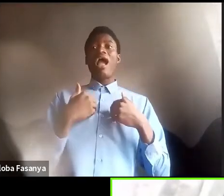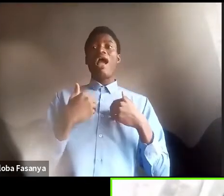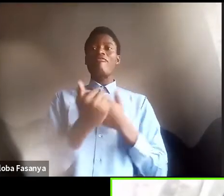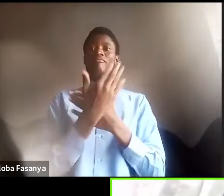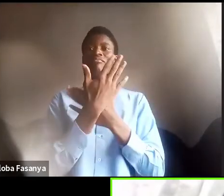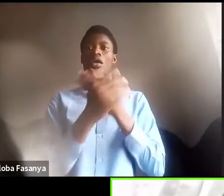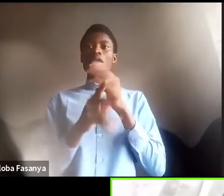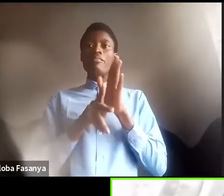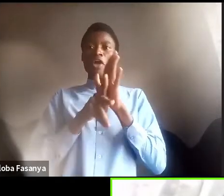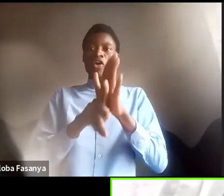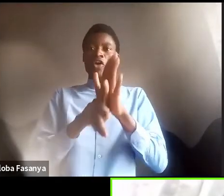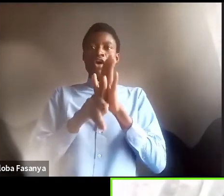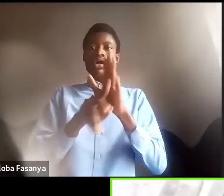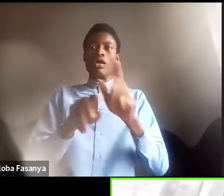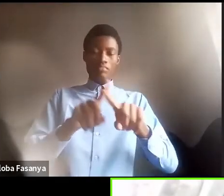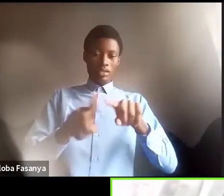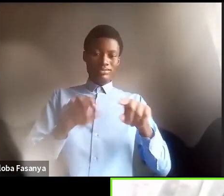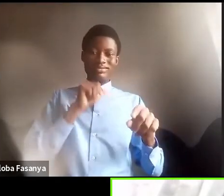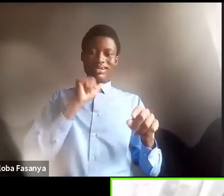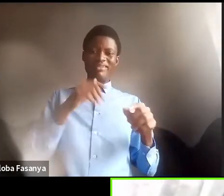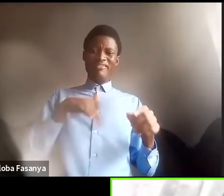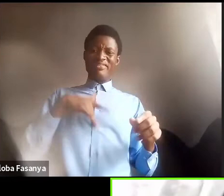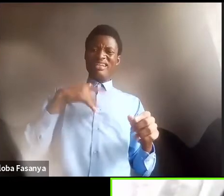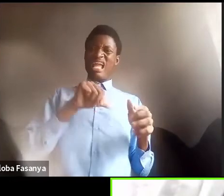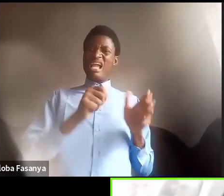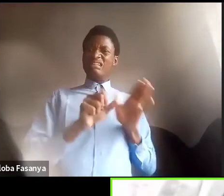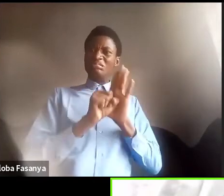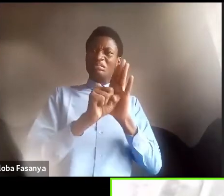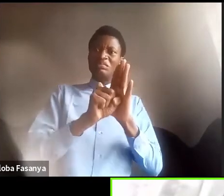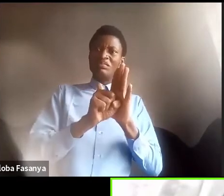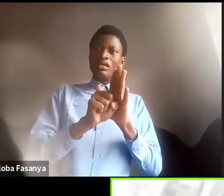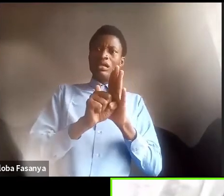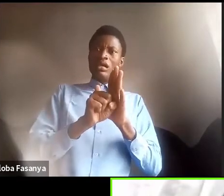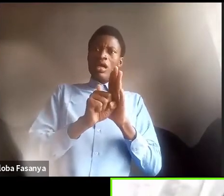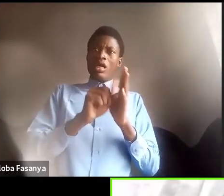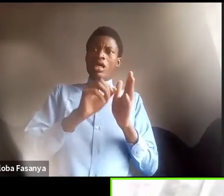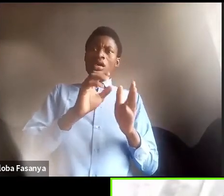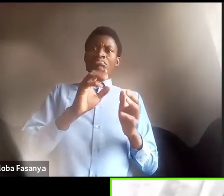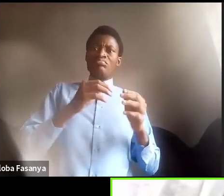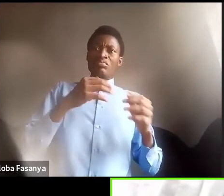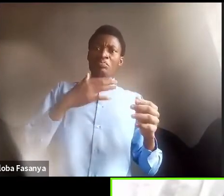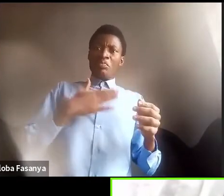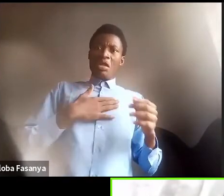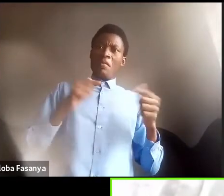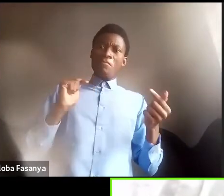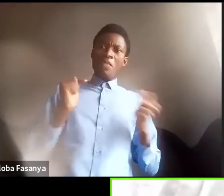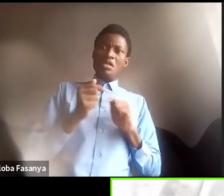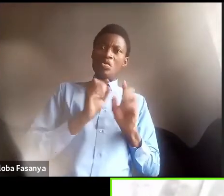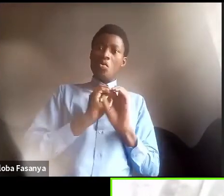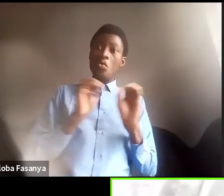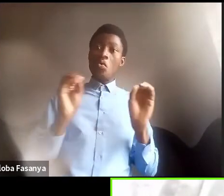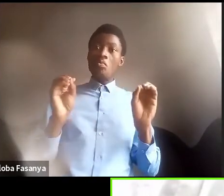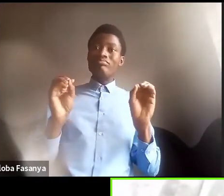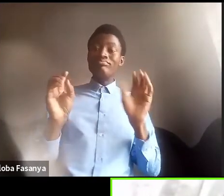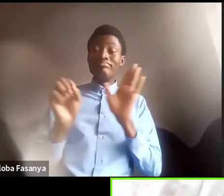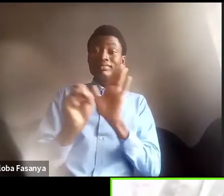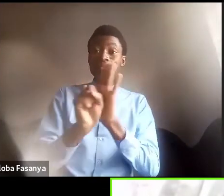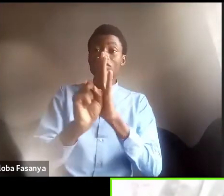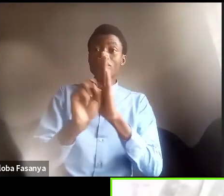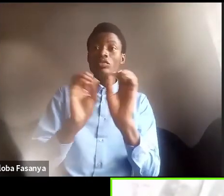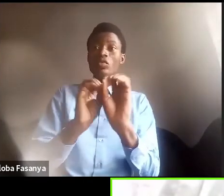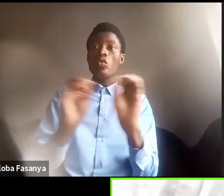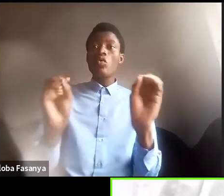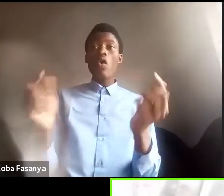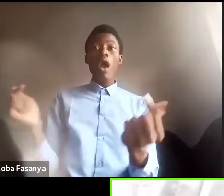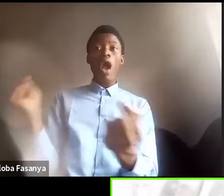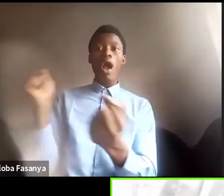having headache. He's not having chest pain. He's not having any form of symptom until it becomes